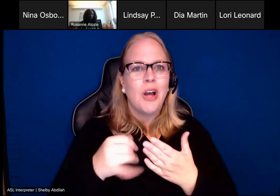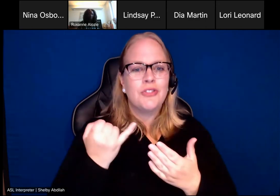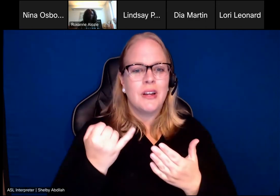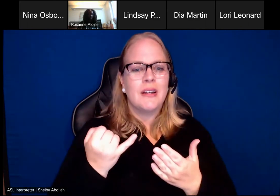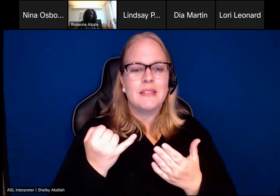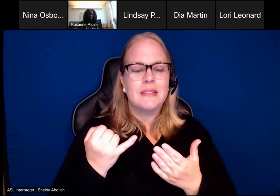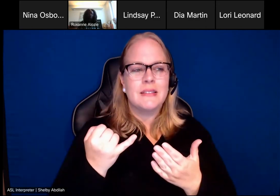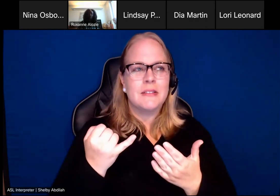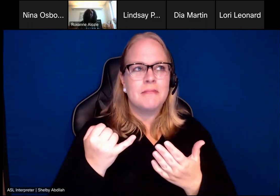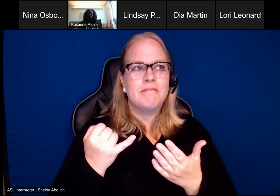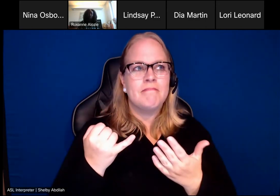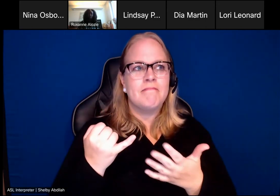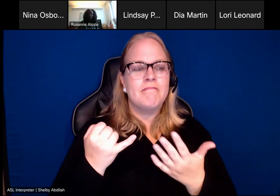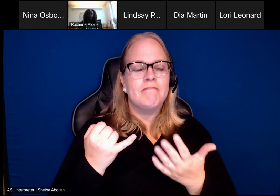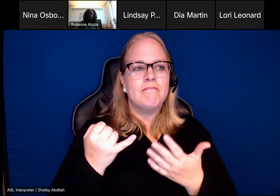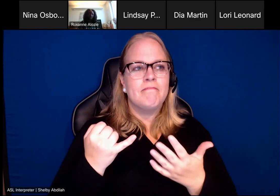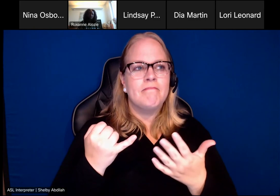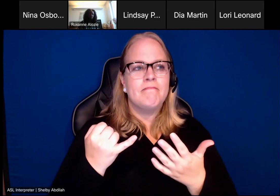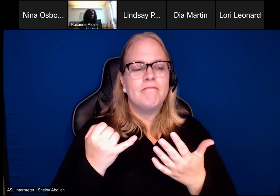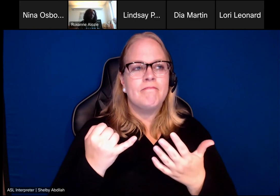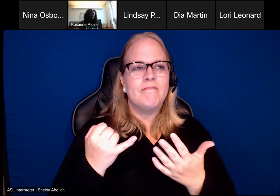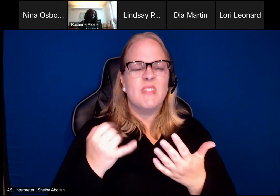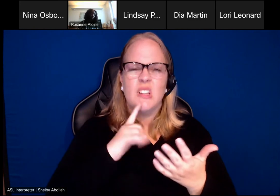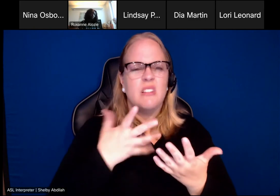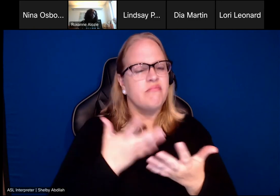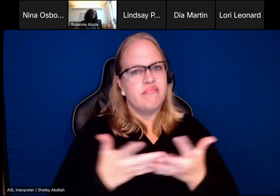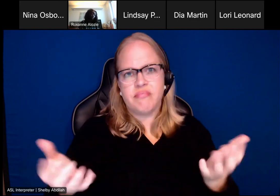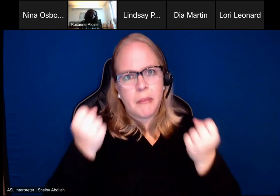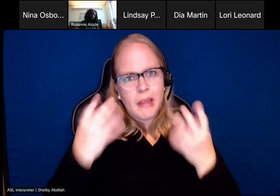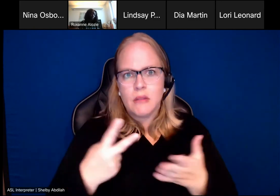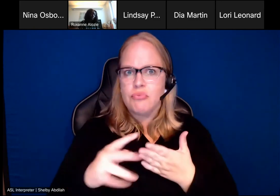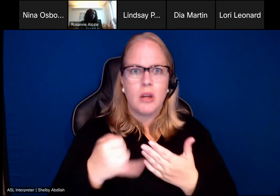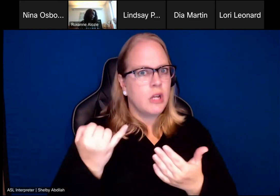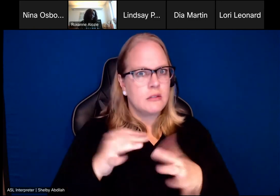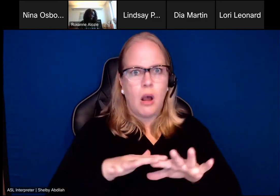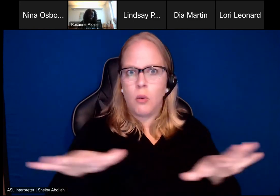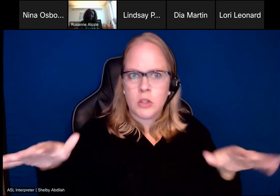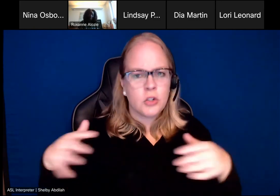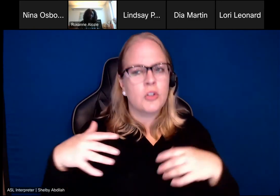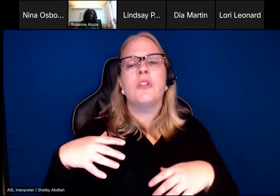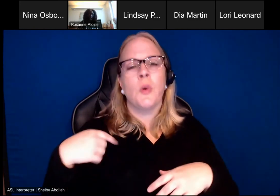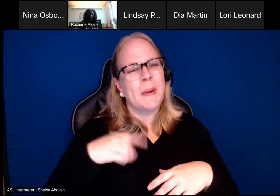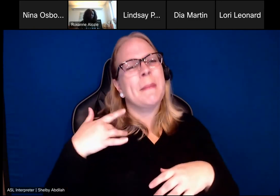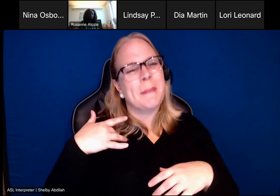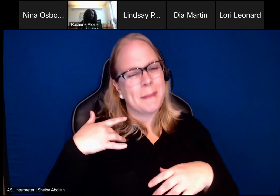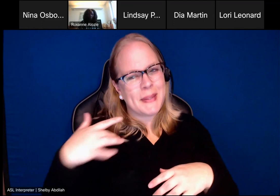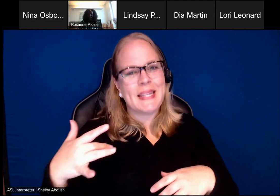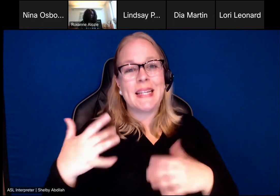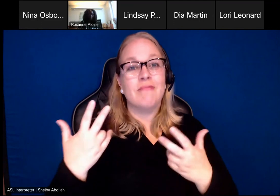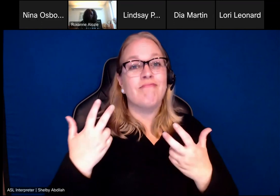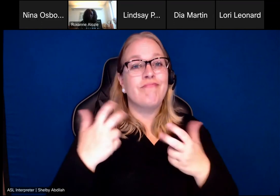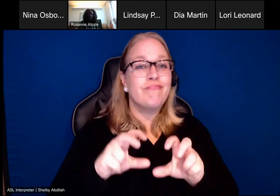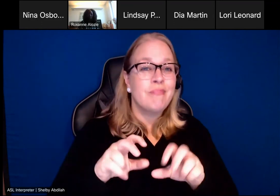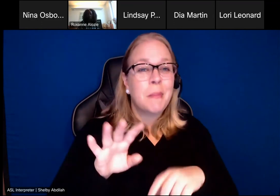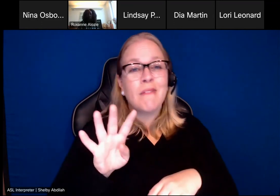do, you know, look at kind of slightly larger products, projects, maybe that's 4 million or 5 million. But ideally, we would, we're